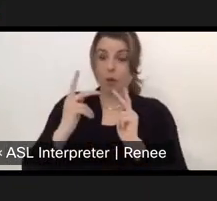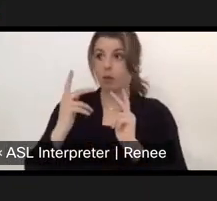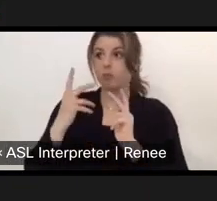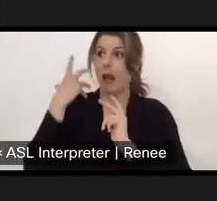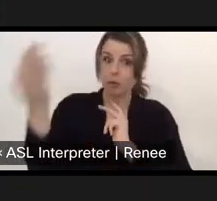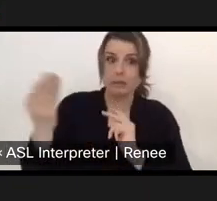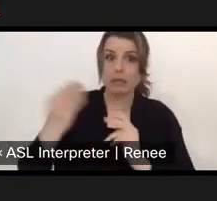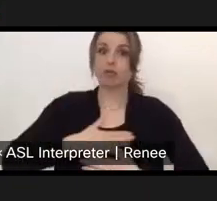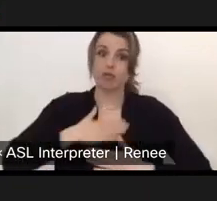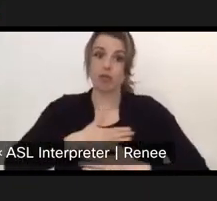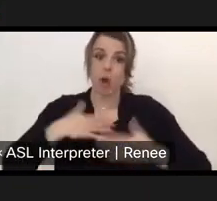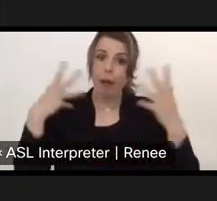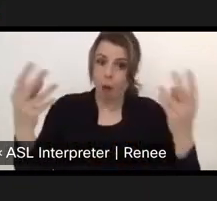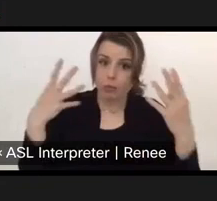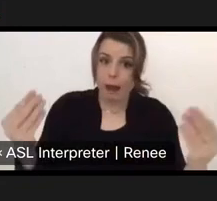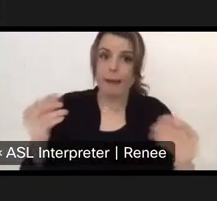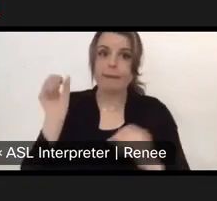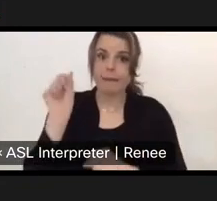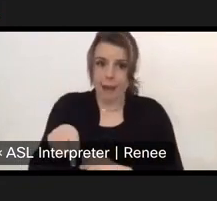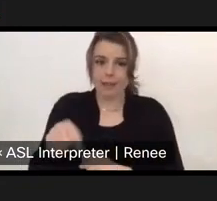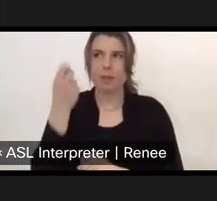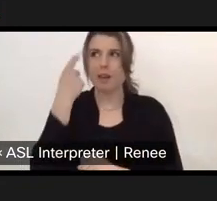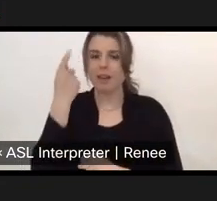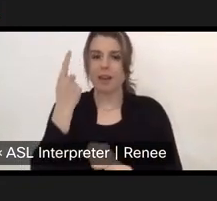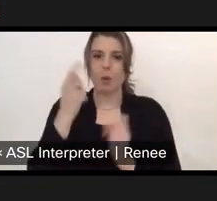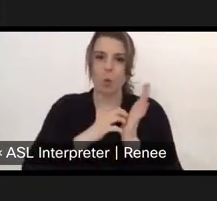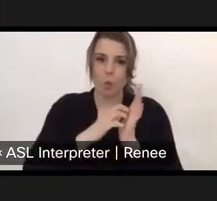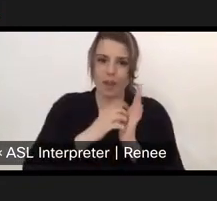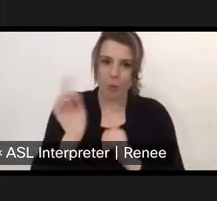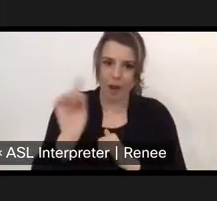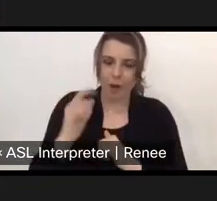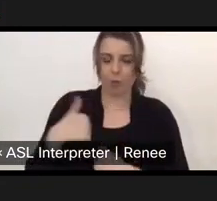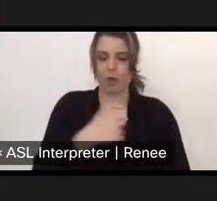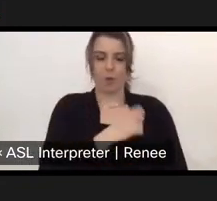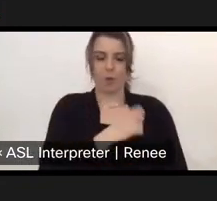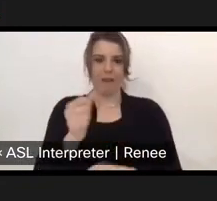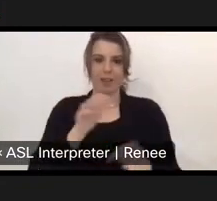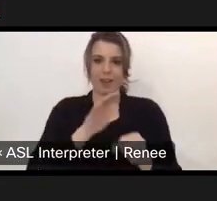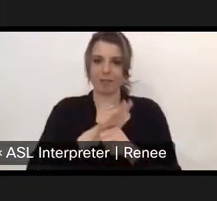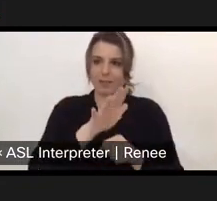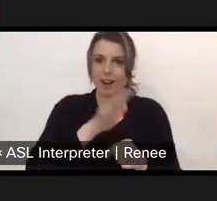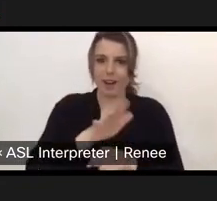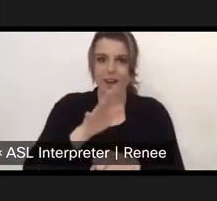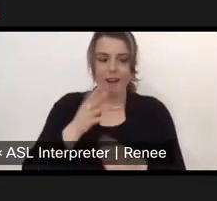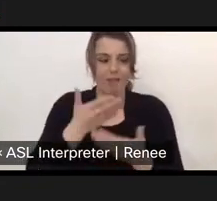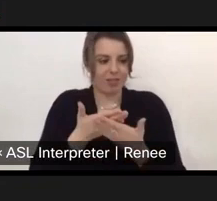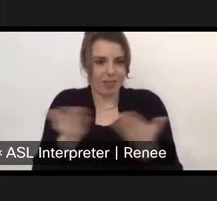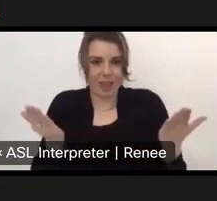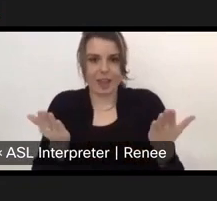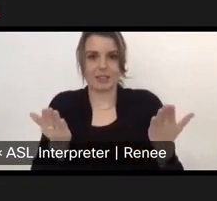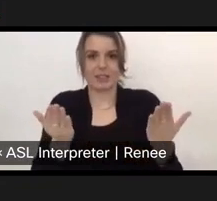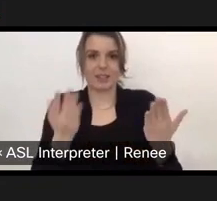outdoors. But as a state, we are failing to provide the infrastructure needed. For our viewers and campers and overnight,